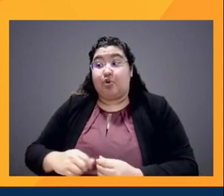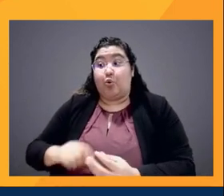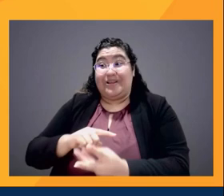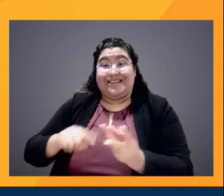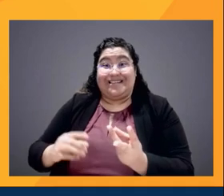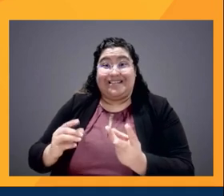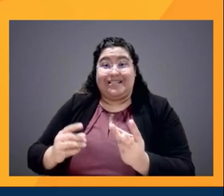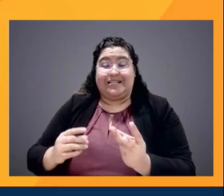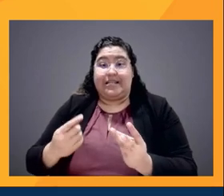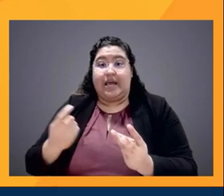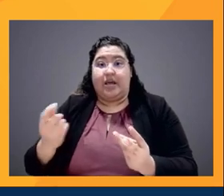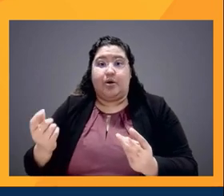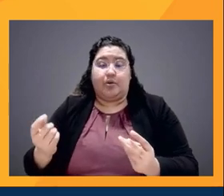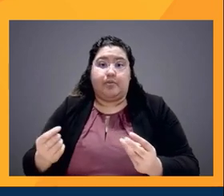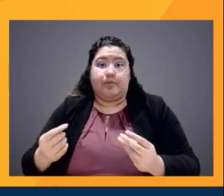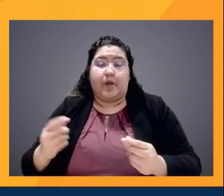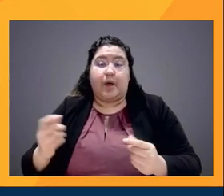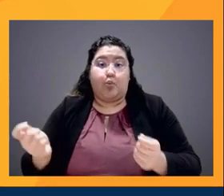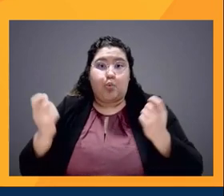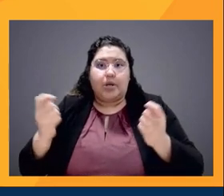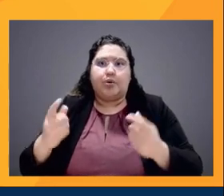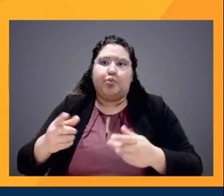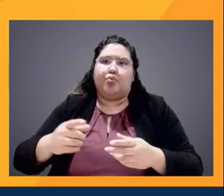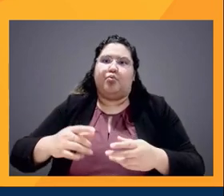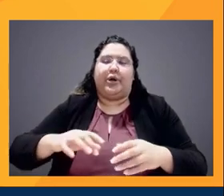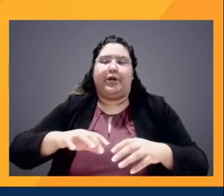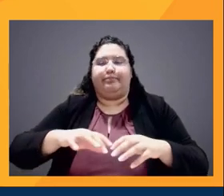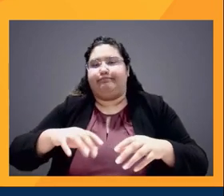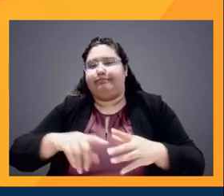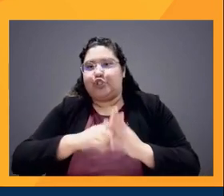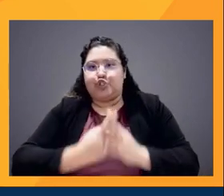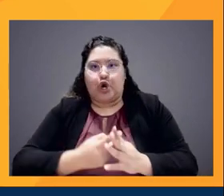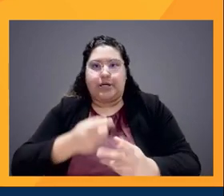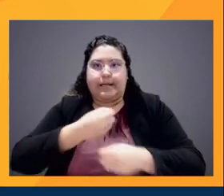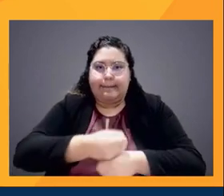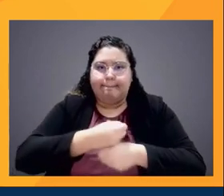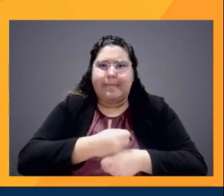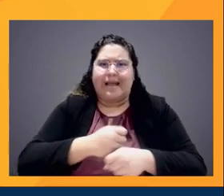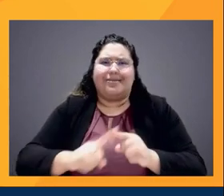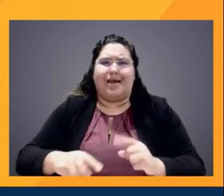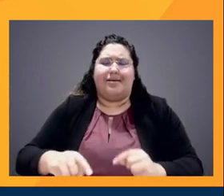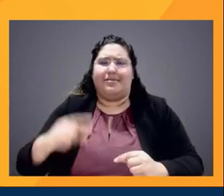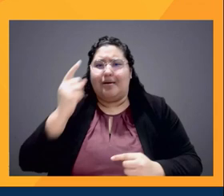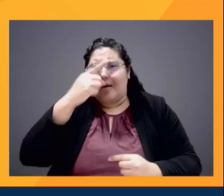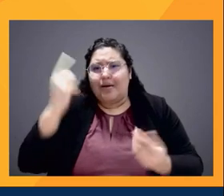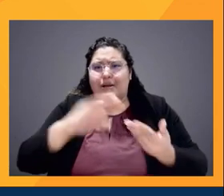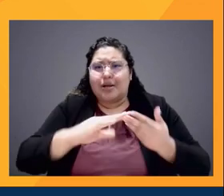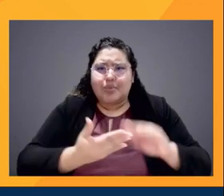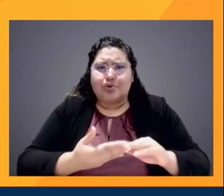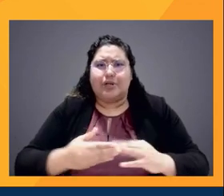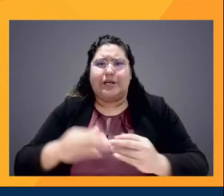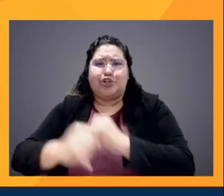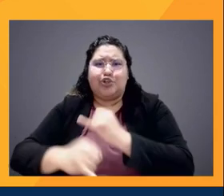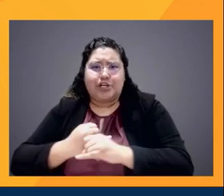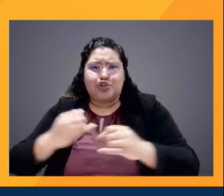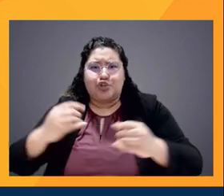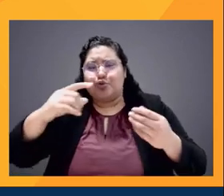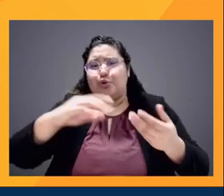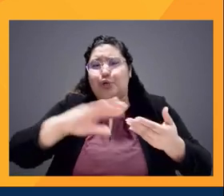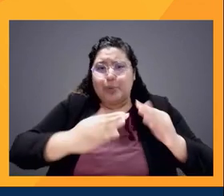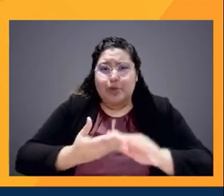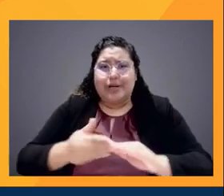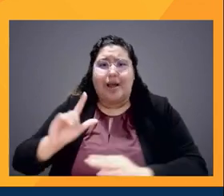-American community, the international community, LGBTQIA plus community is highly, highly represented. And we're really, really proud of that.